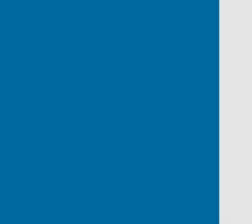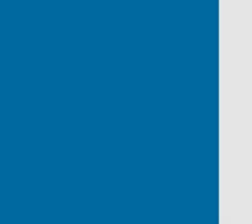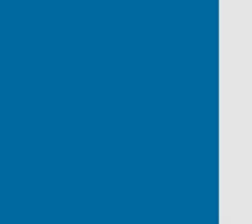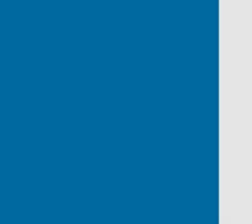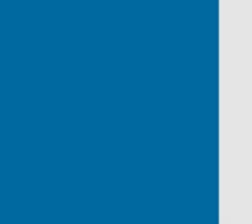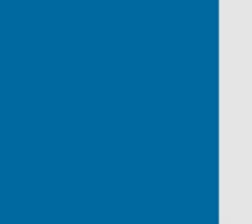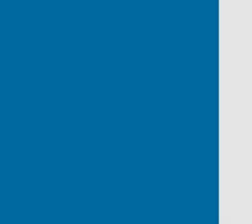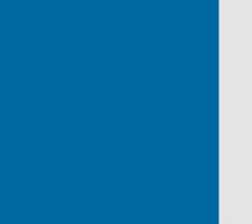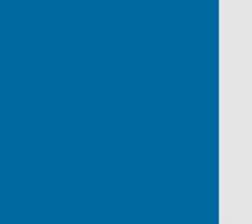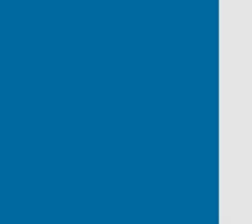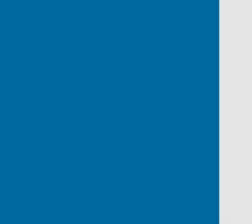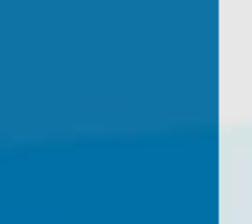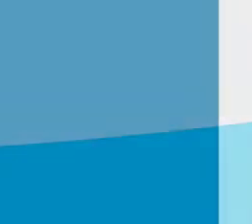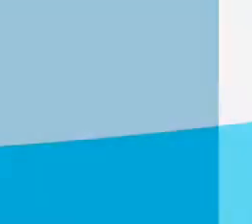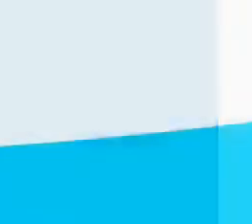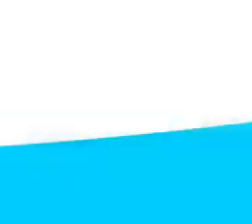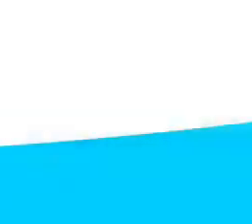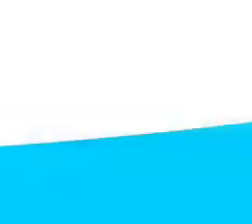.gov